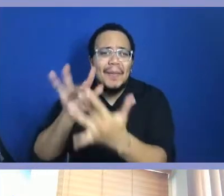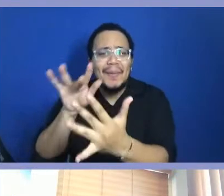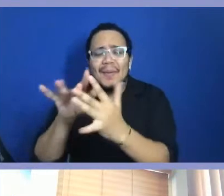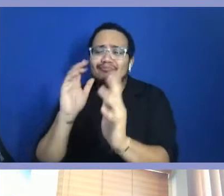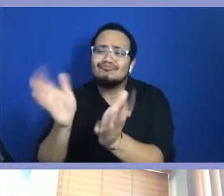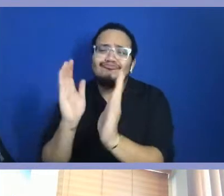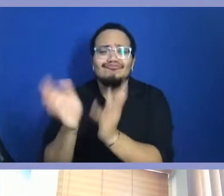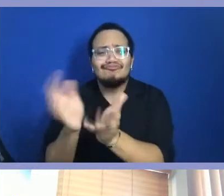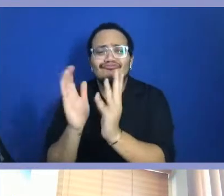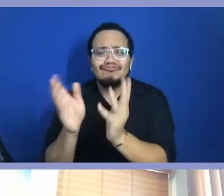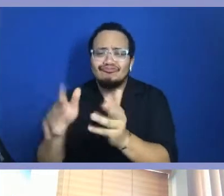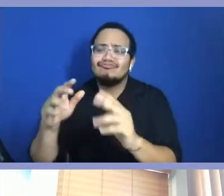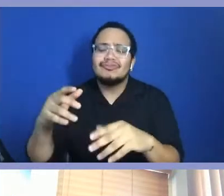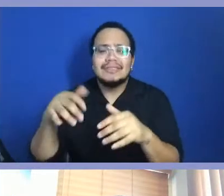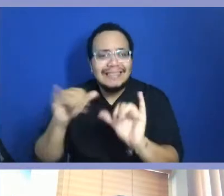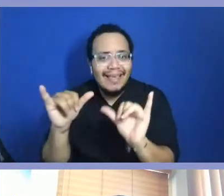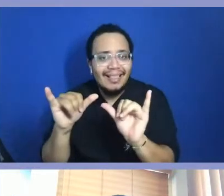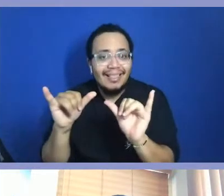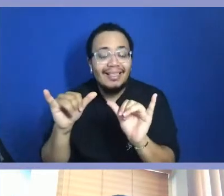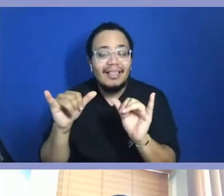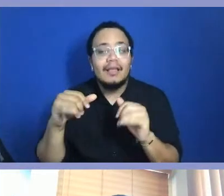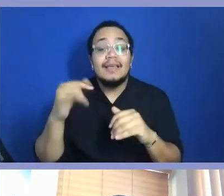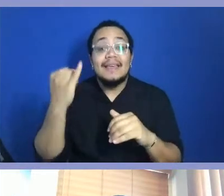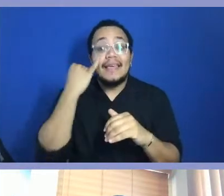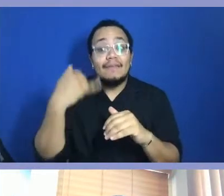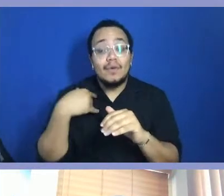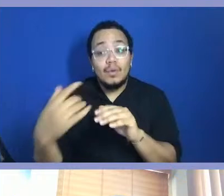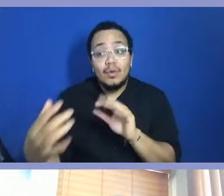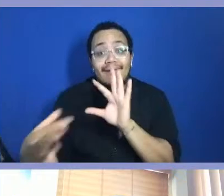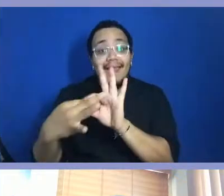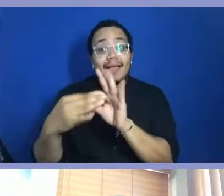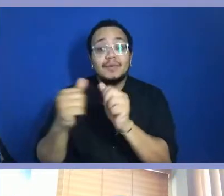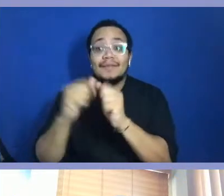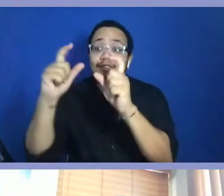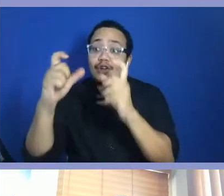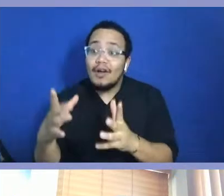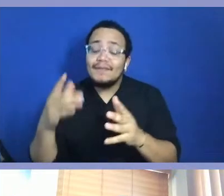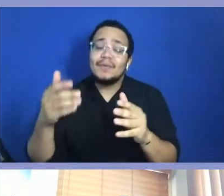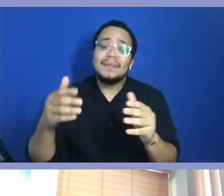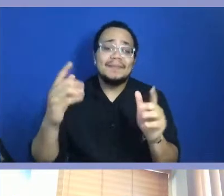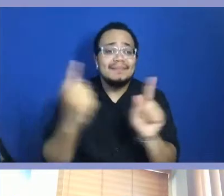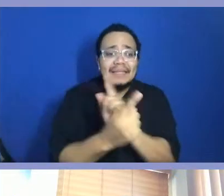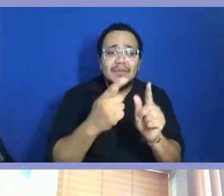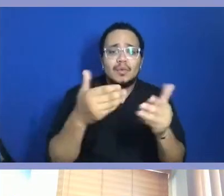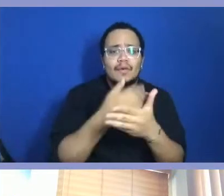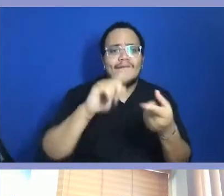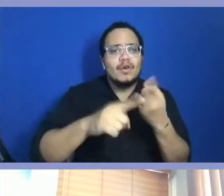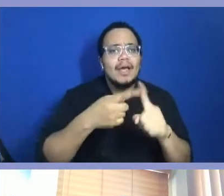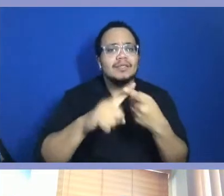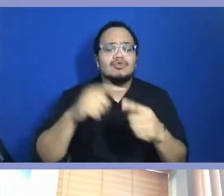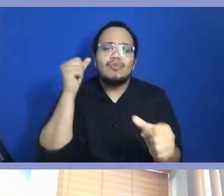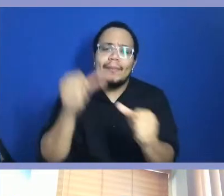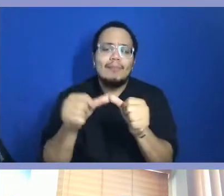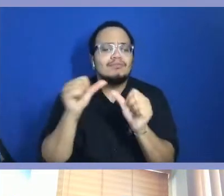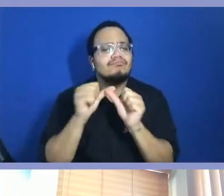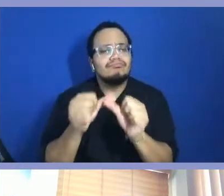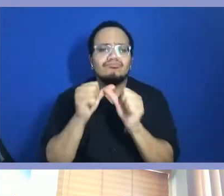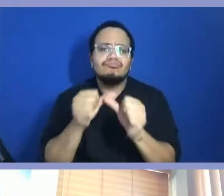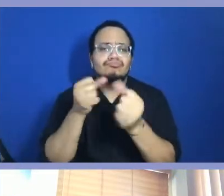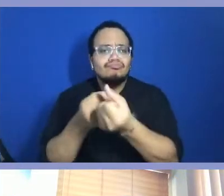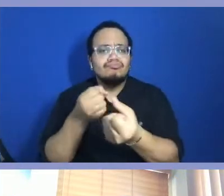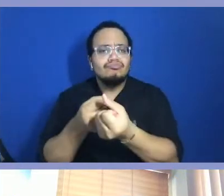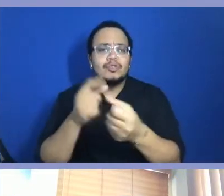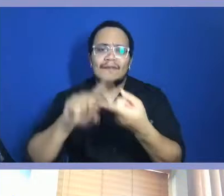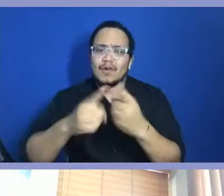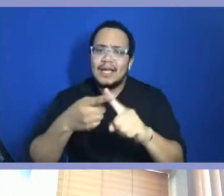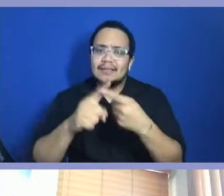aren't the way our parents would like. And we have to have discriminating tastes about the company you keep and the spirit you